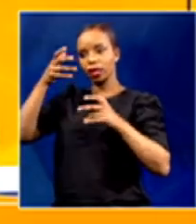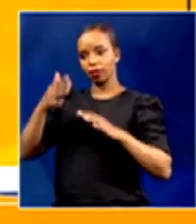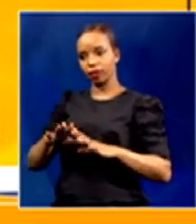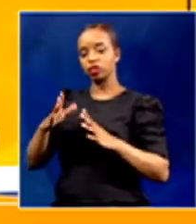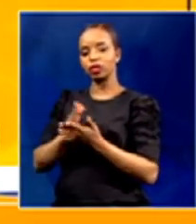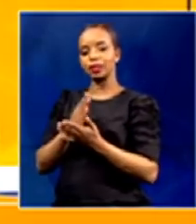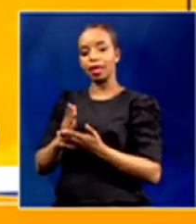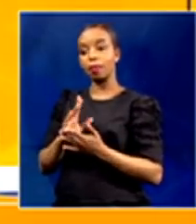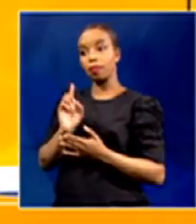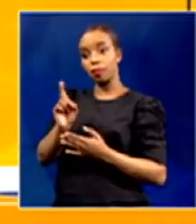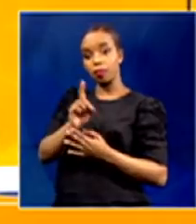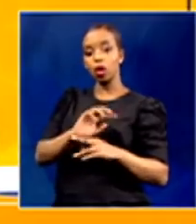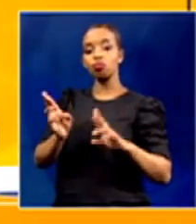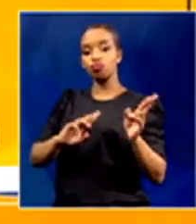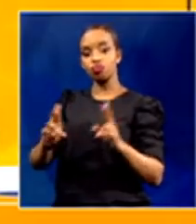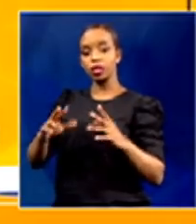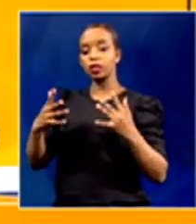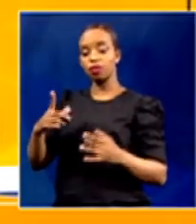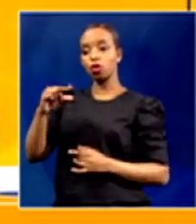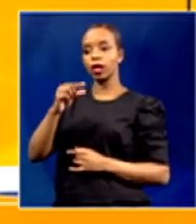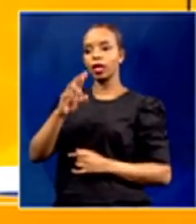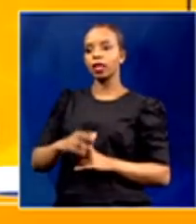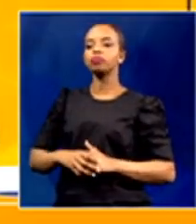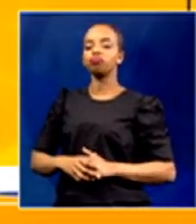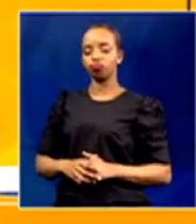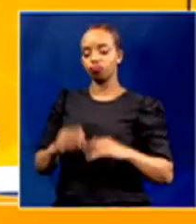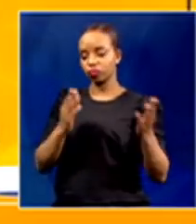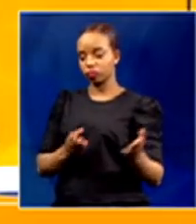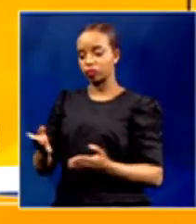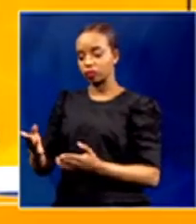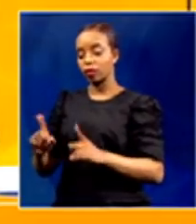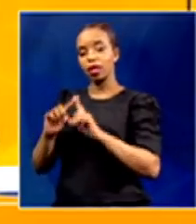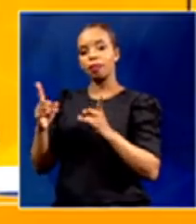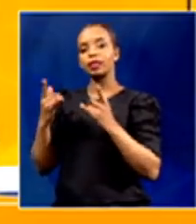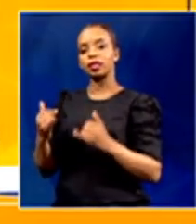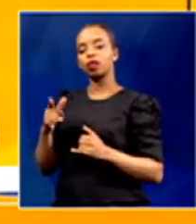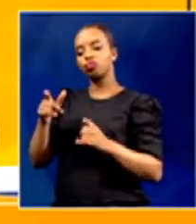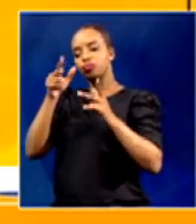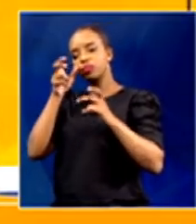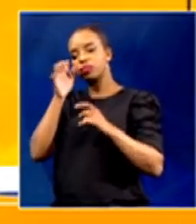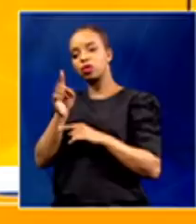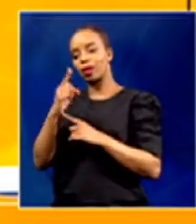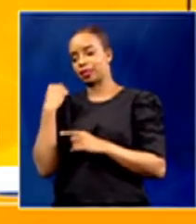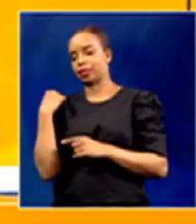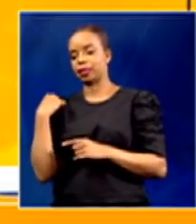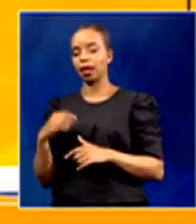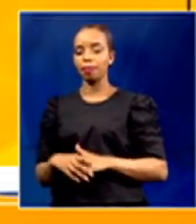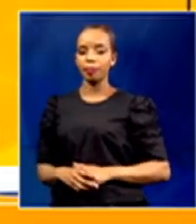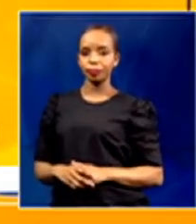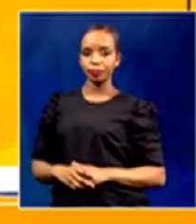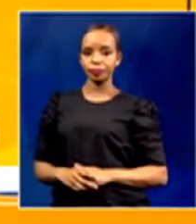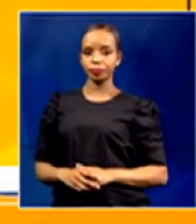were ready to take back grade R absolutely should actually allow that. So what was your observation of yesterday's proceedings?